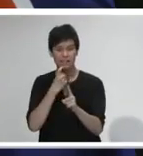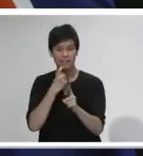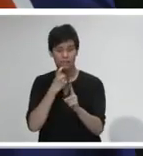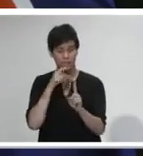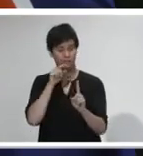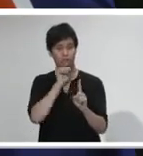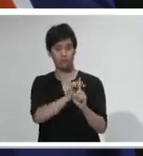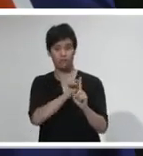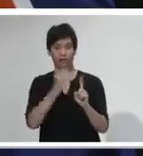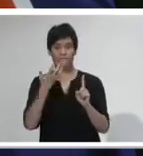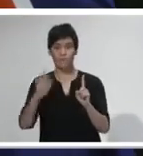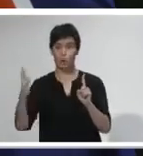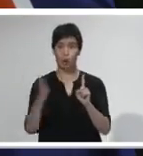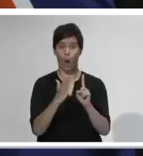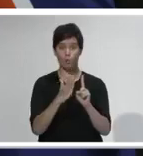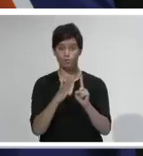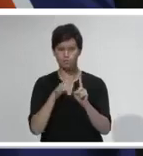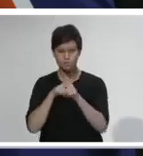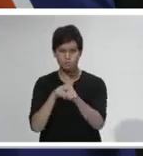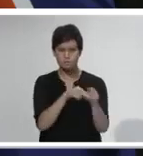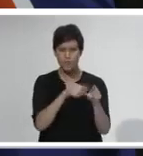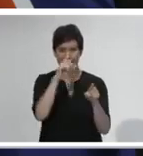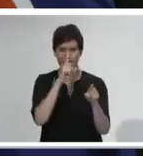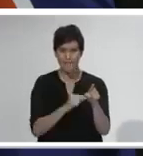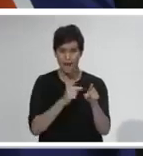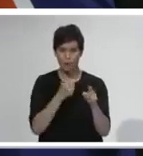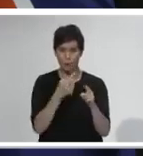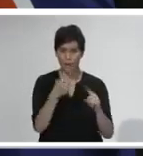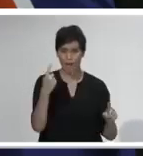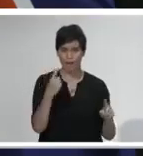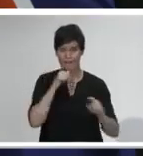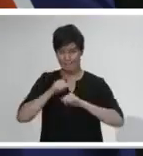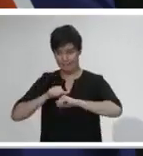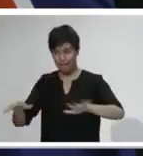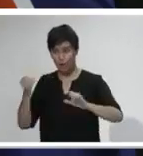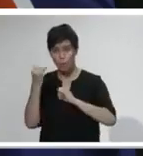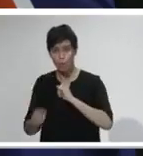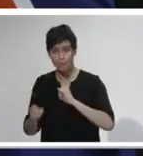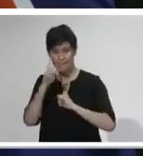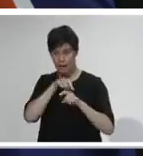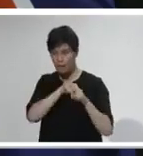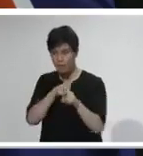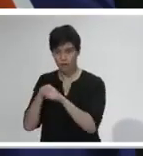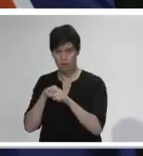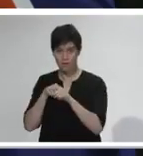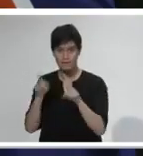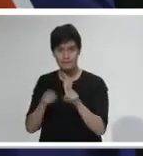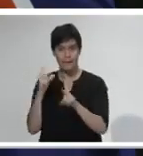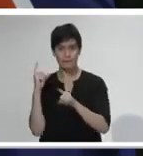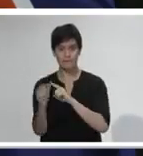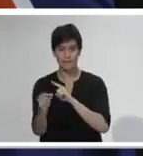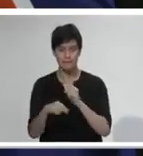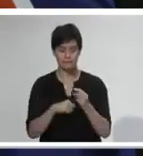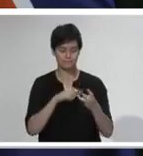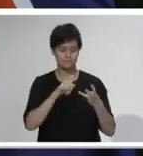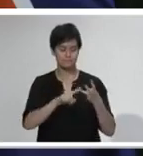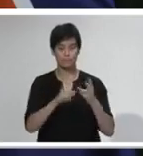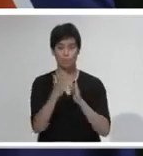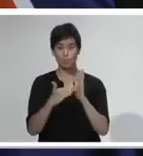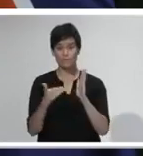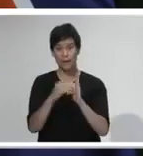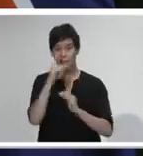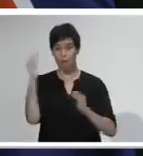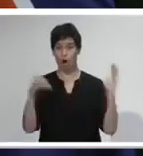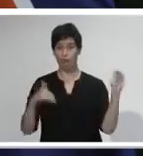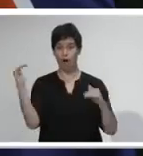of an outbreak. Thirdly, our South isolation, quarantine and border measures are robust and adhered to. And finally, there is